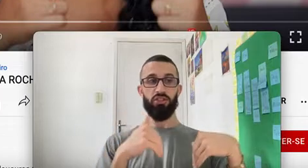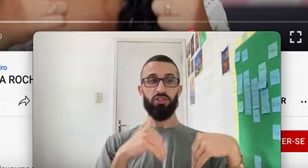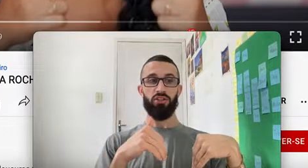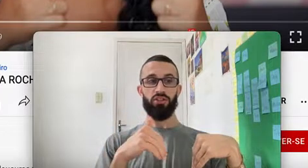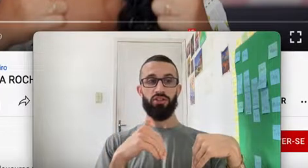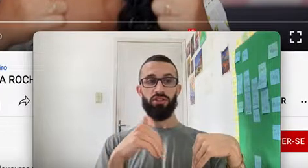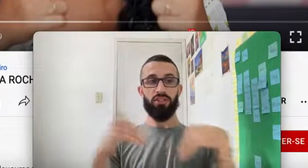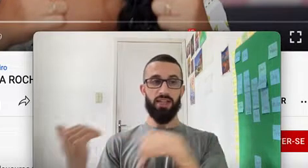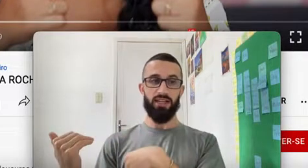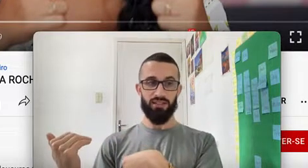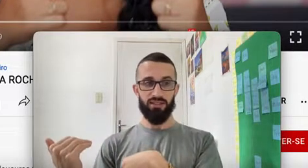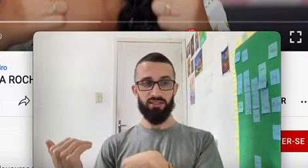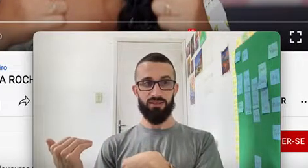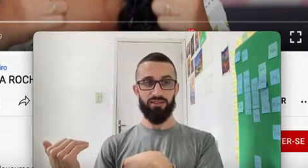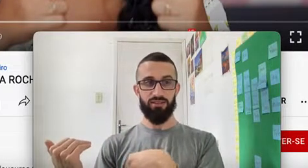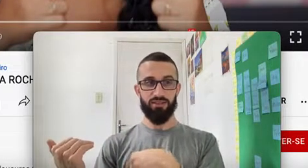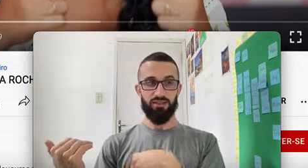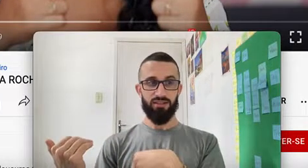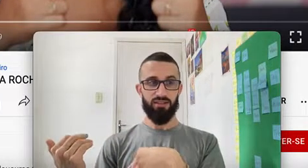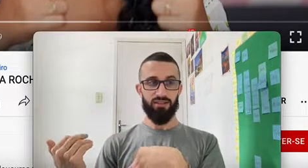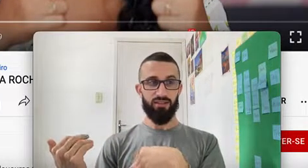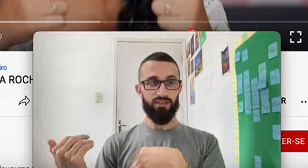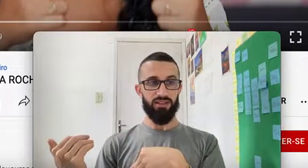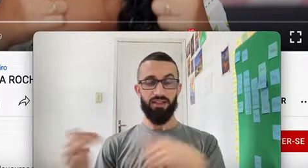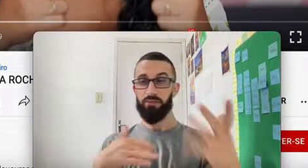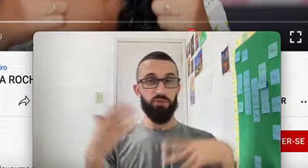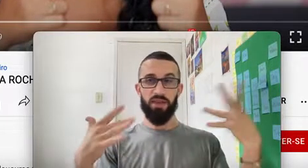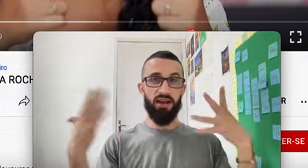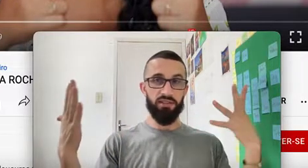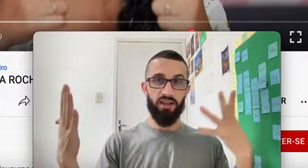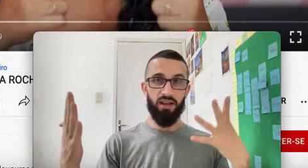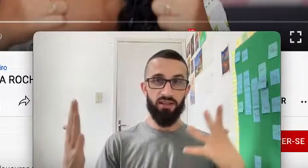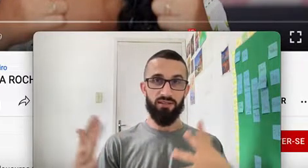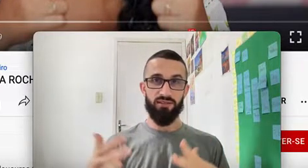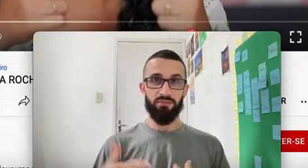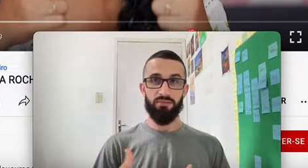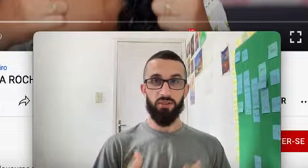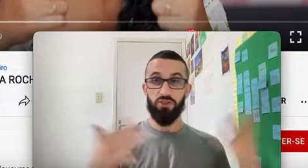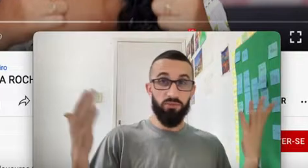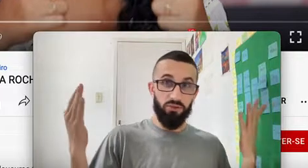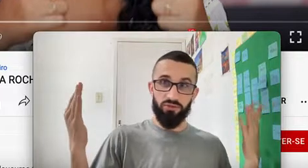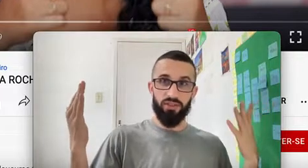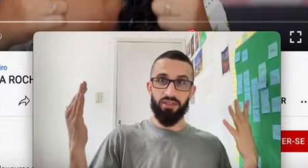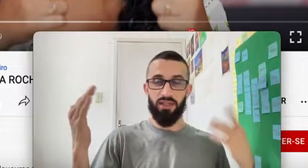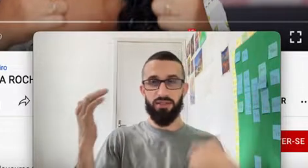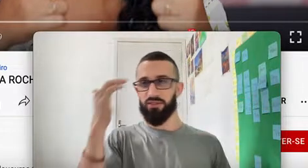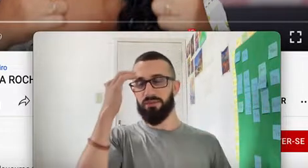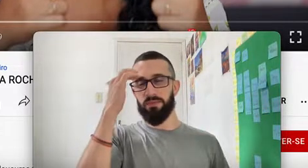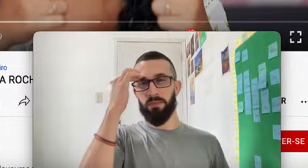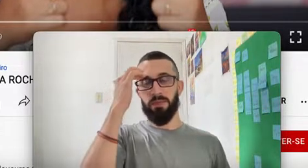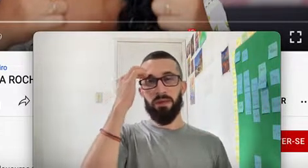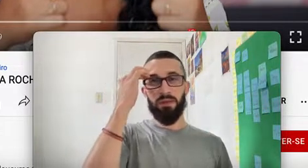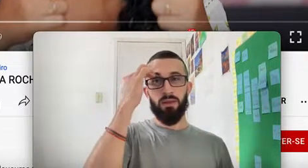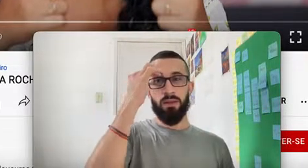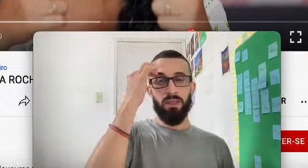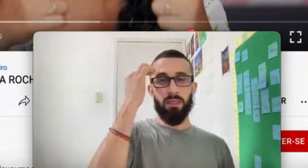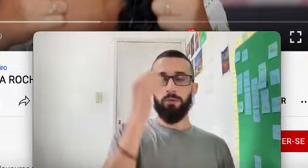Here Nat It Helps Me Out A Lot Ajuda Muito Aqui A Nat